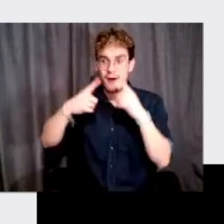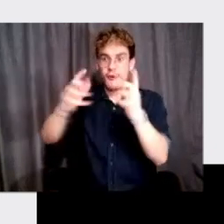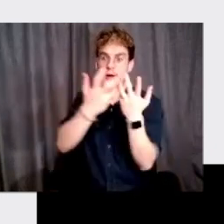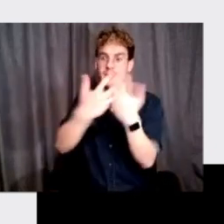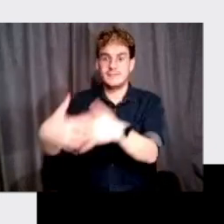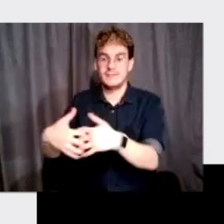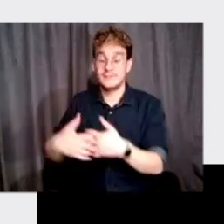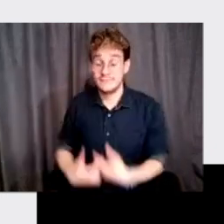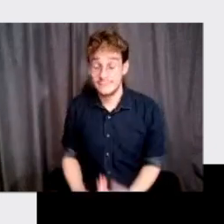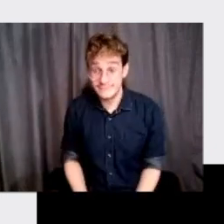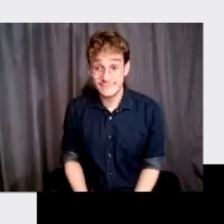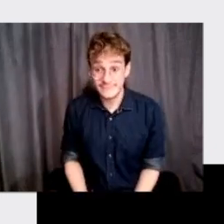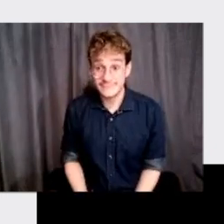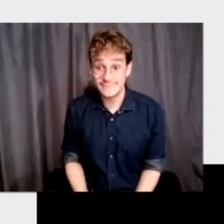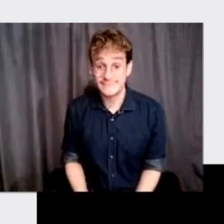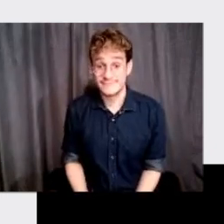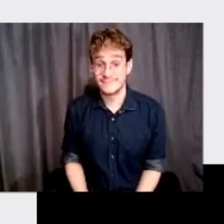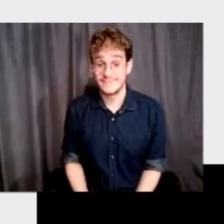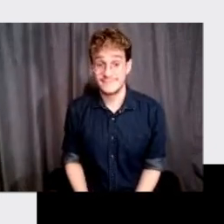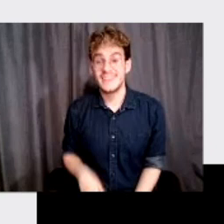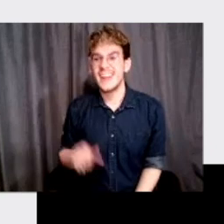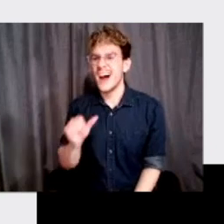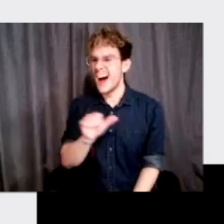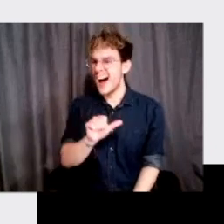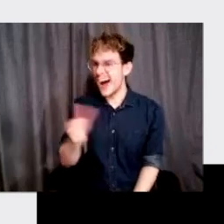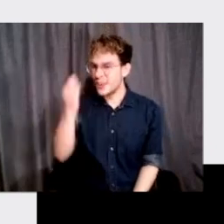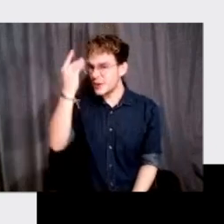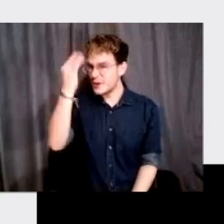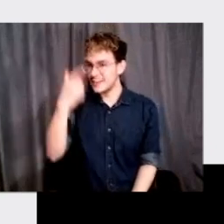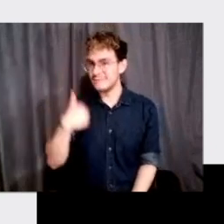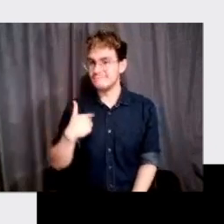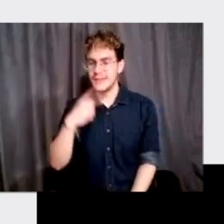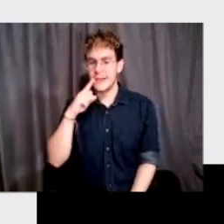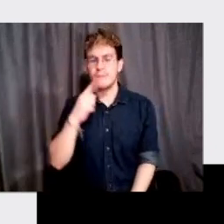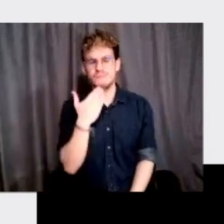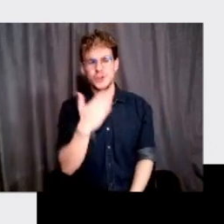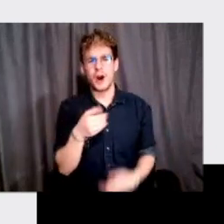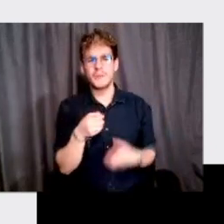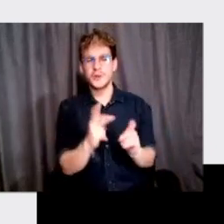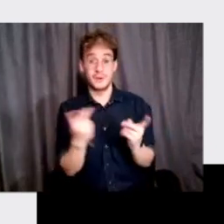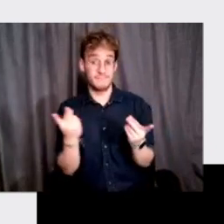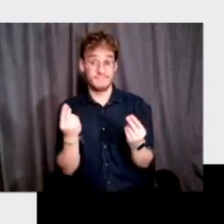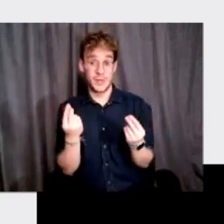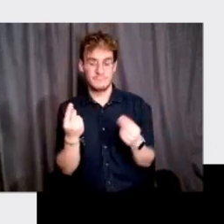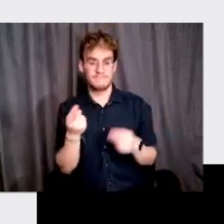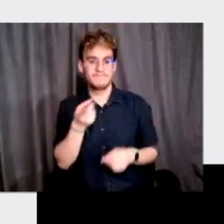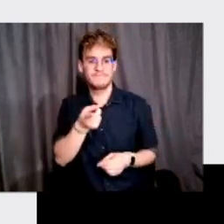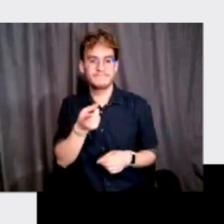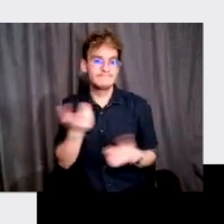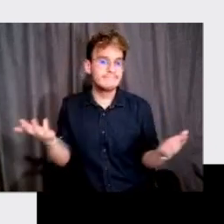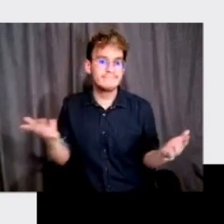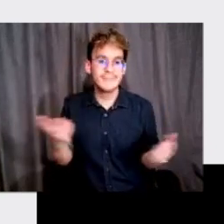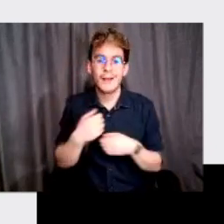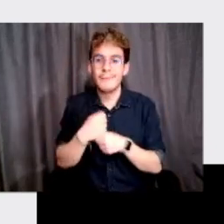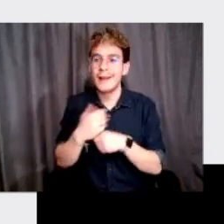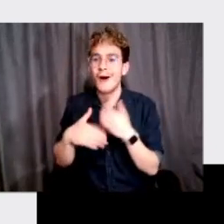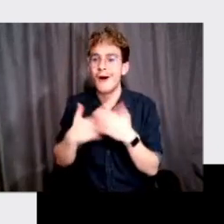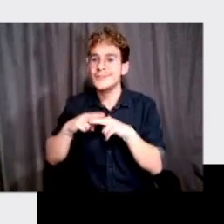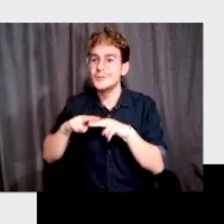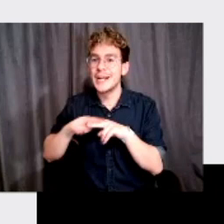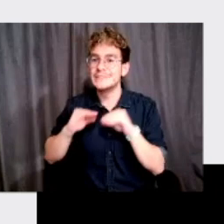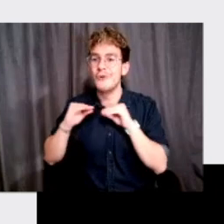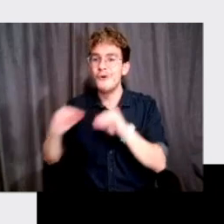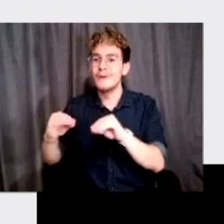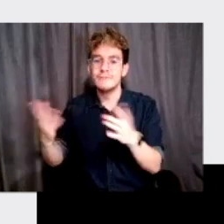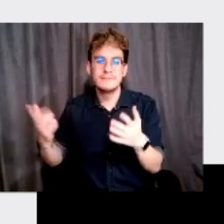and, you know, the other thing that we thought was a great opportunity was to, you know, why not make the trains move, right? It's a powerful